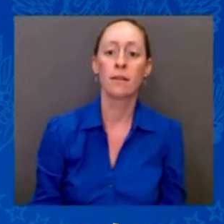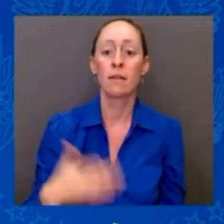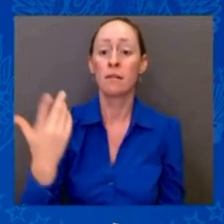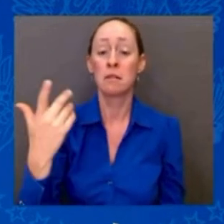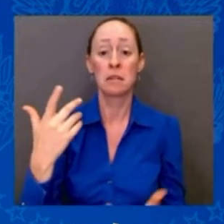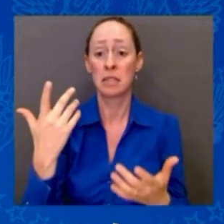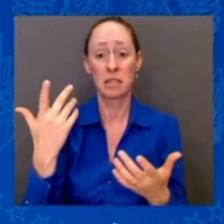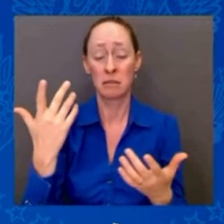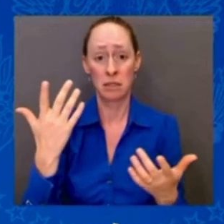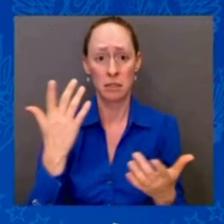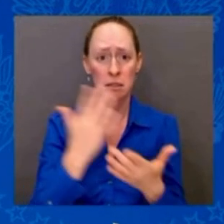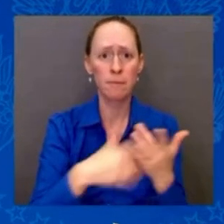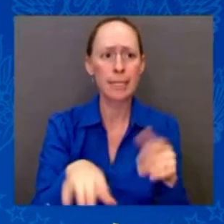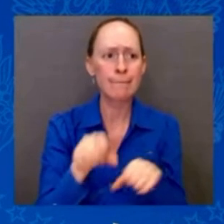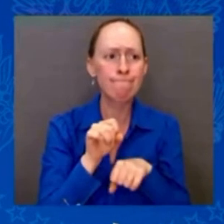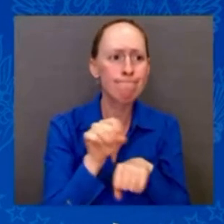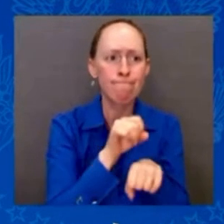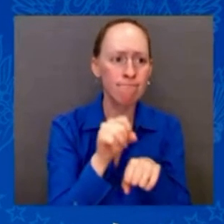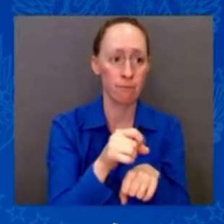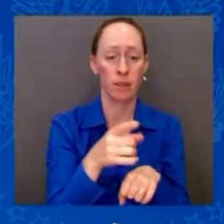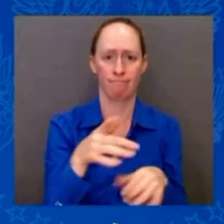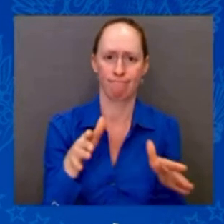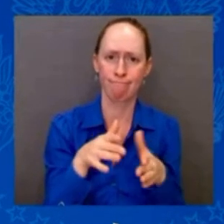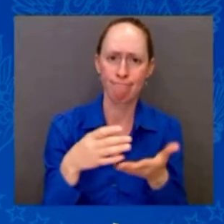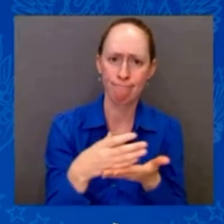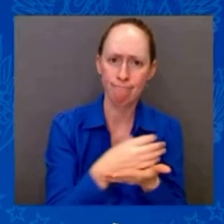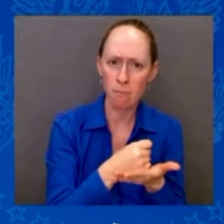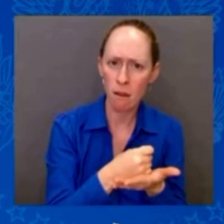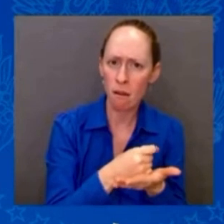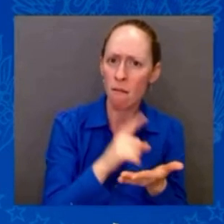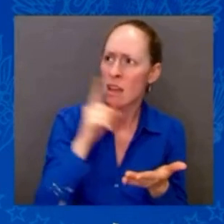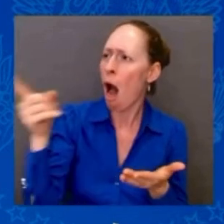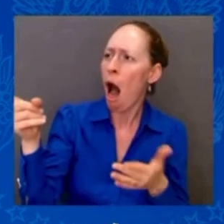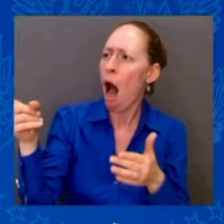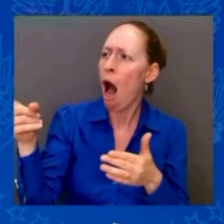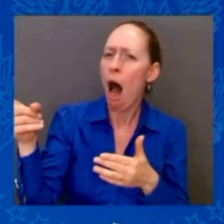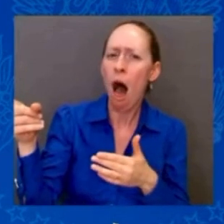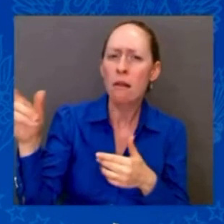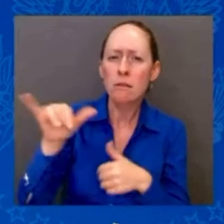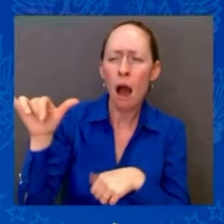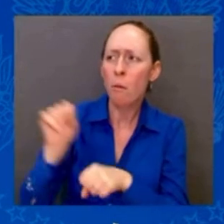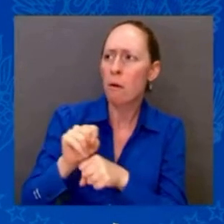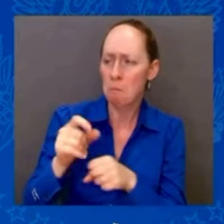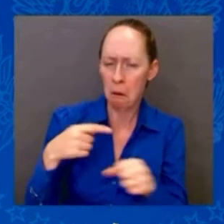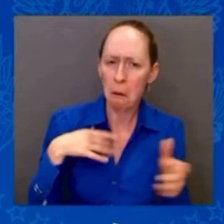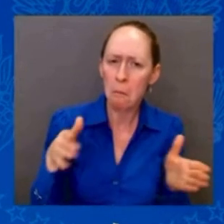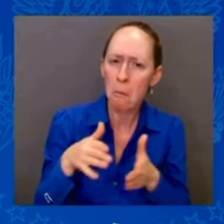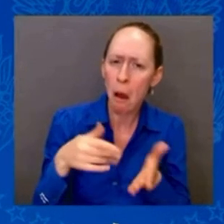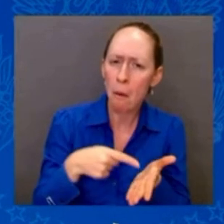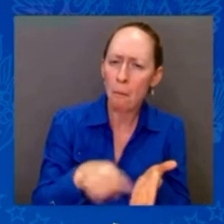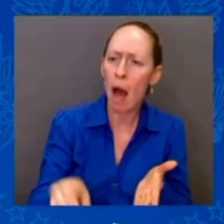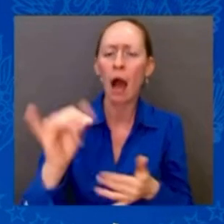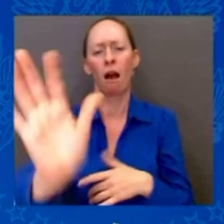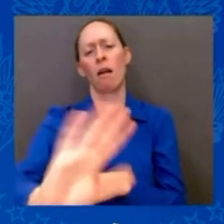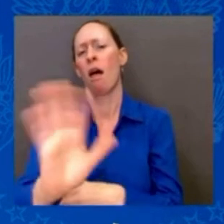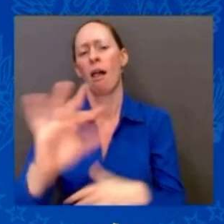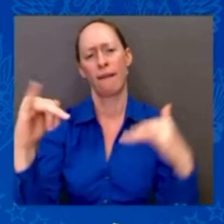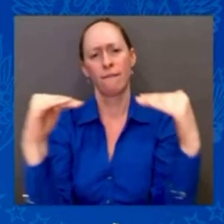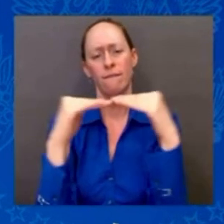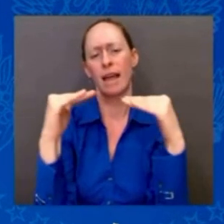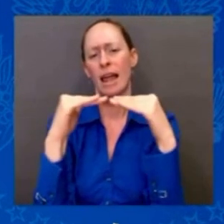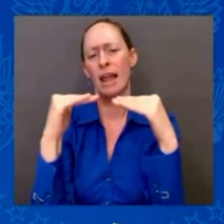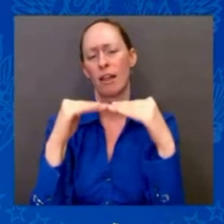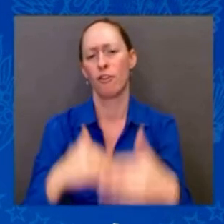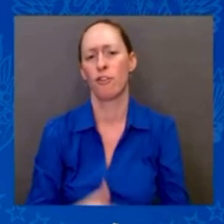With this historic contract, our Teamsters are going to continue to deliver UPS goods across the country, and our supply chains will continue